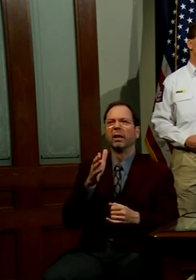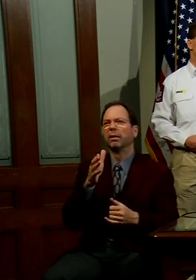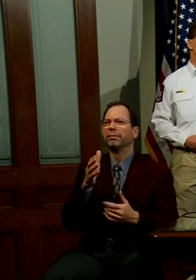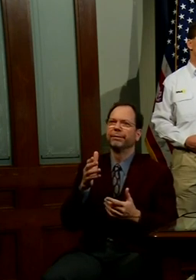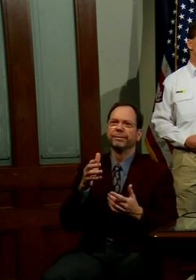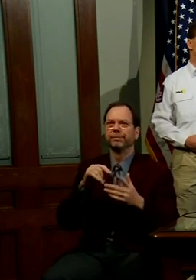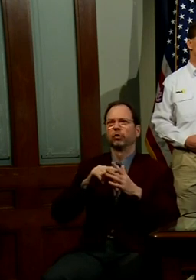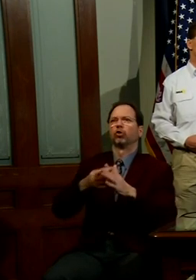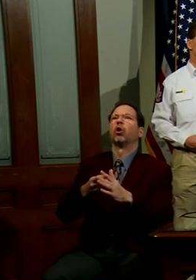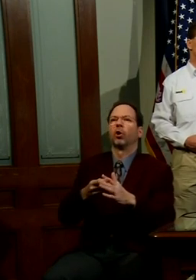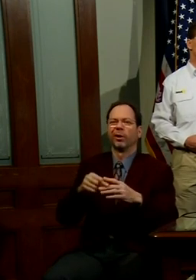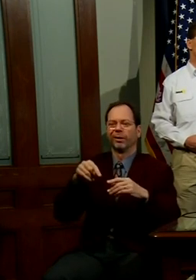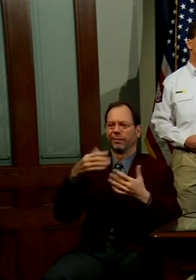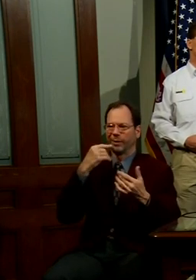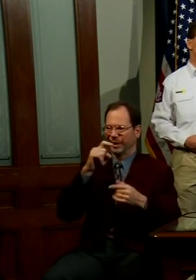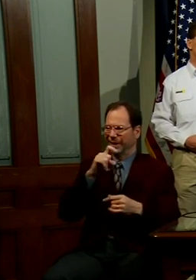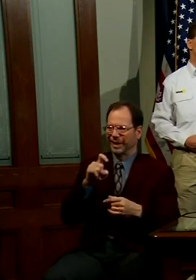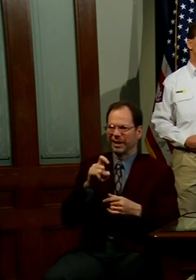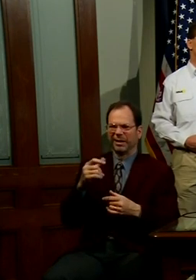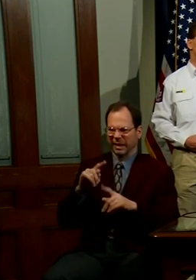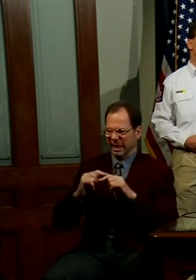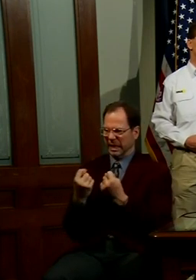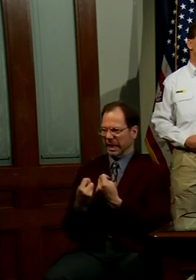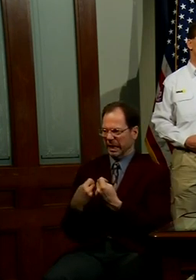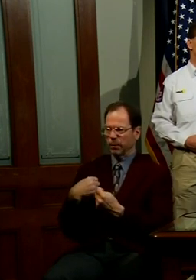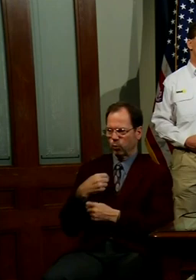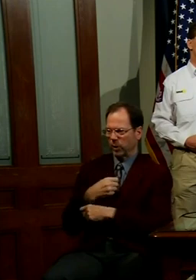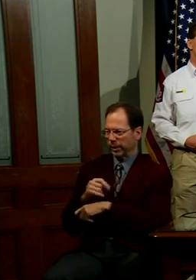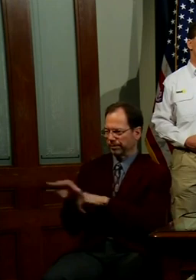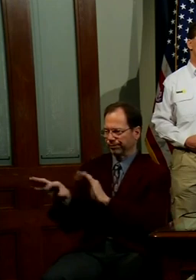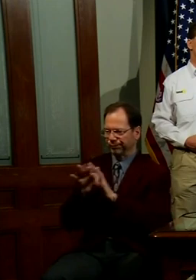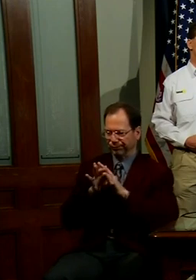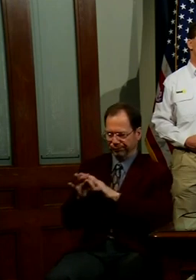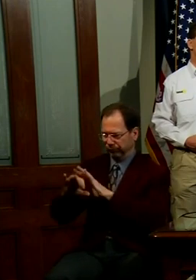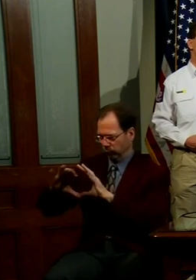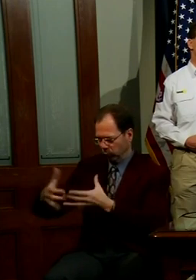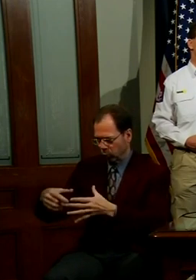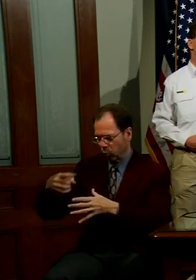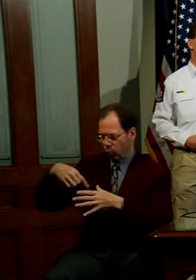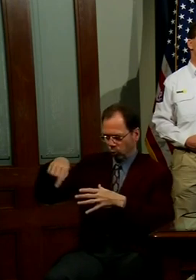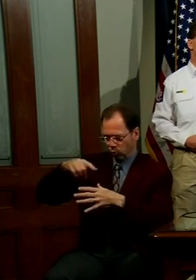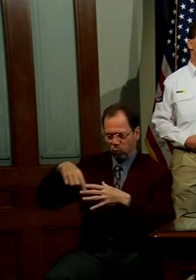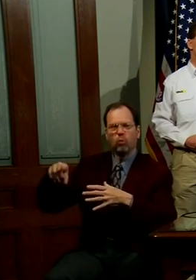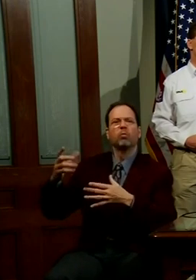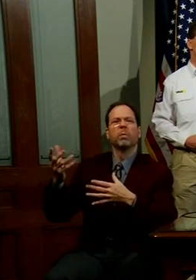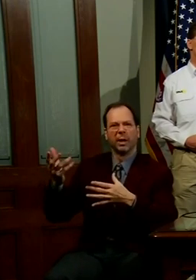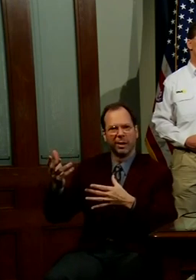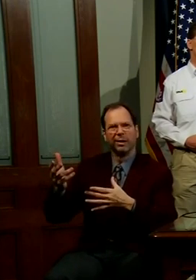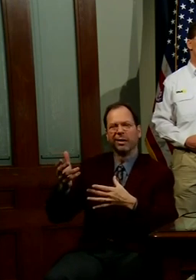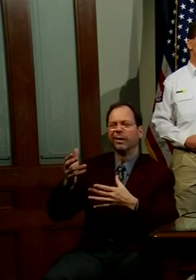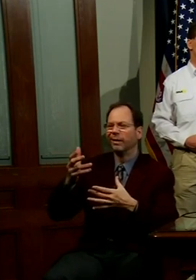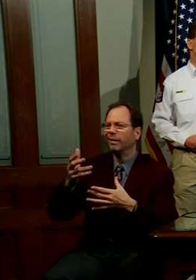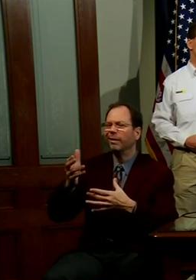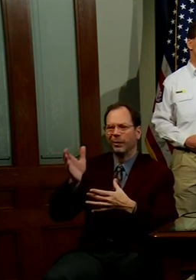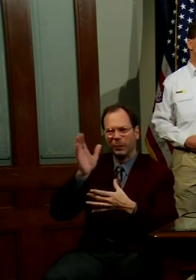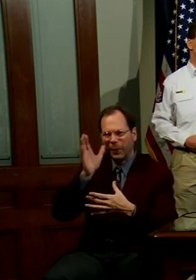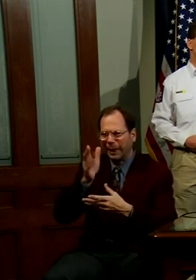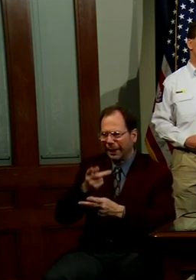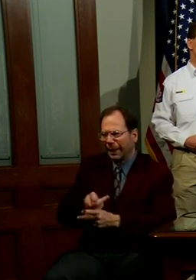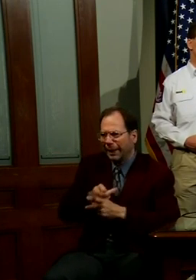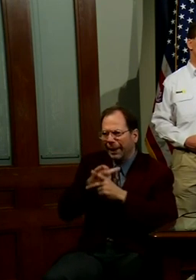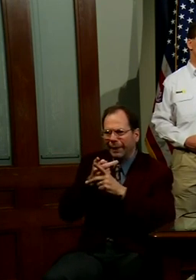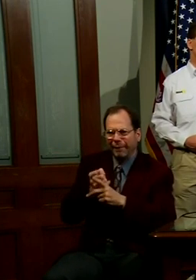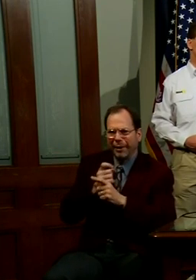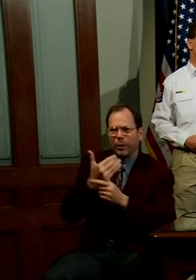this comprehensive team that we have put together that will very comprehensively, carefully,